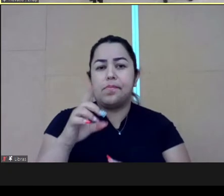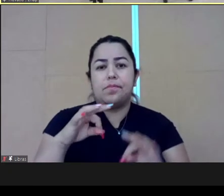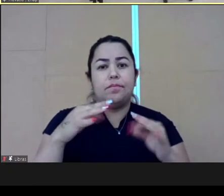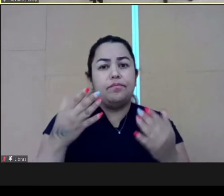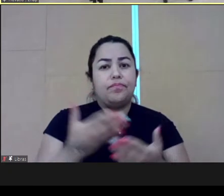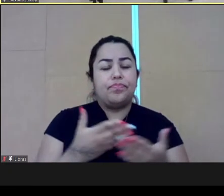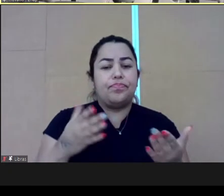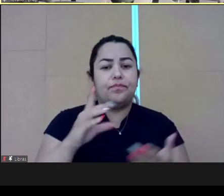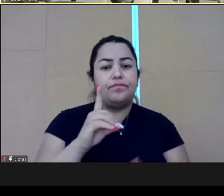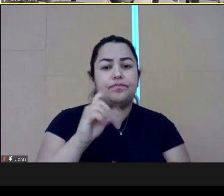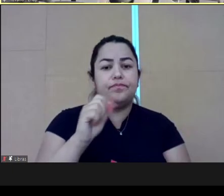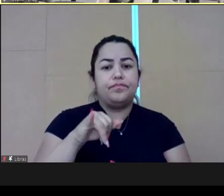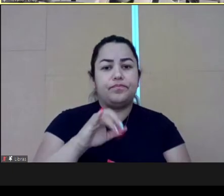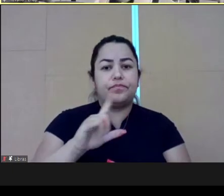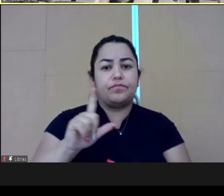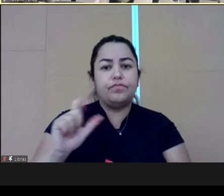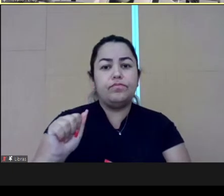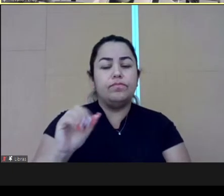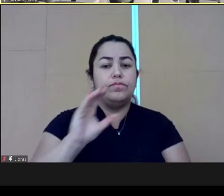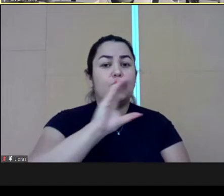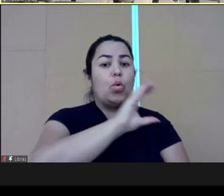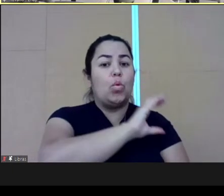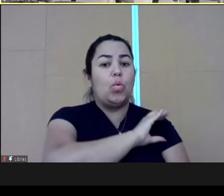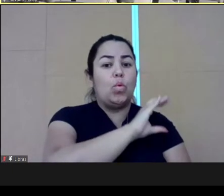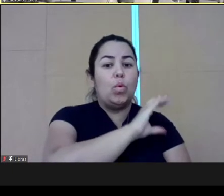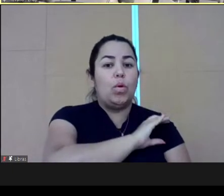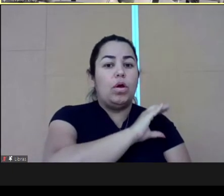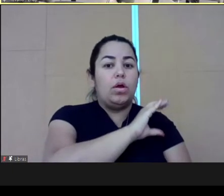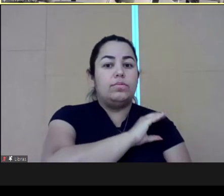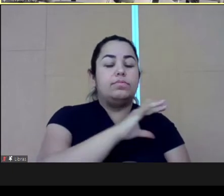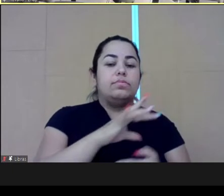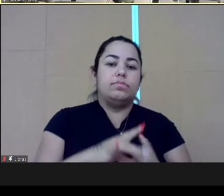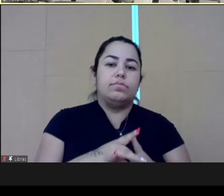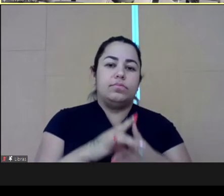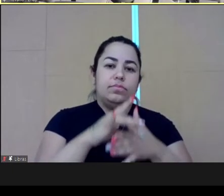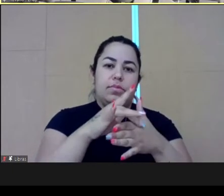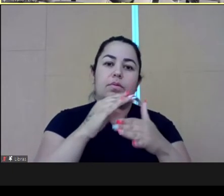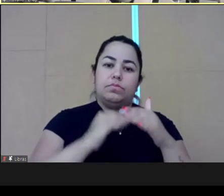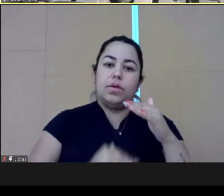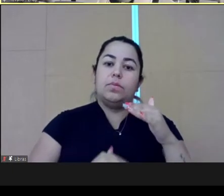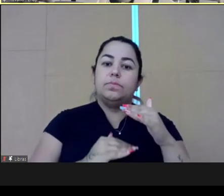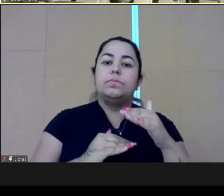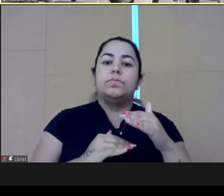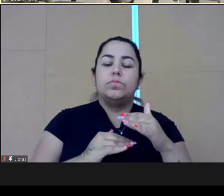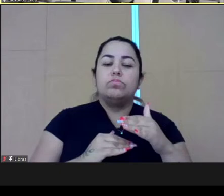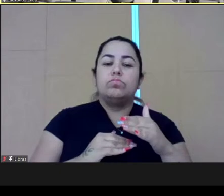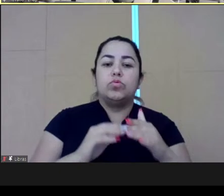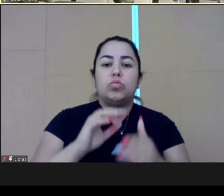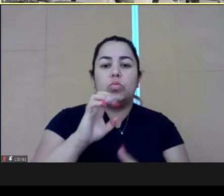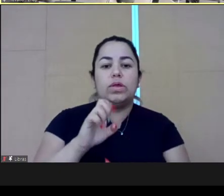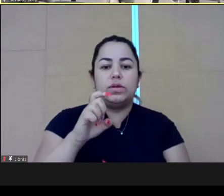am a manager in a medium leadership in the executive.